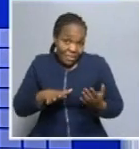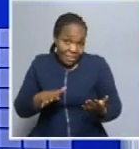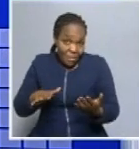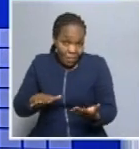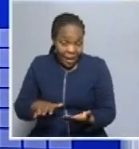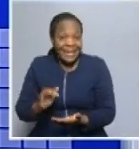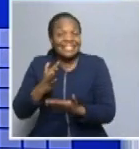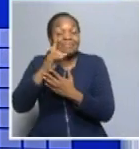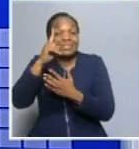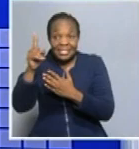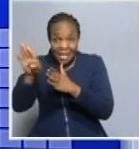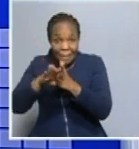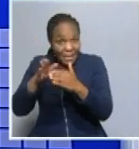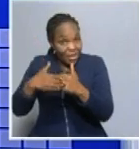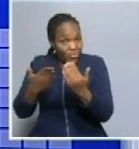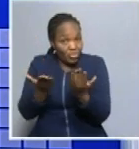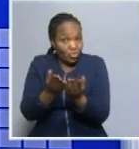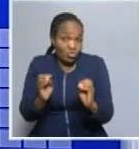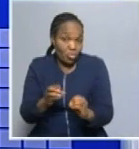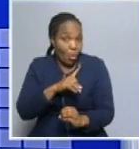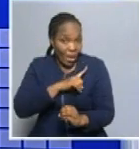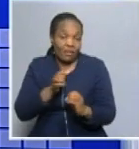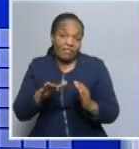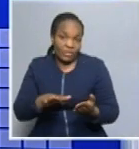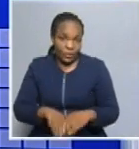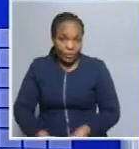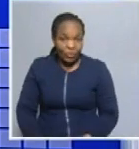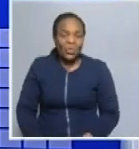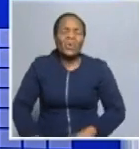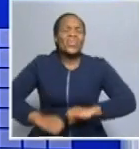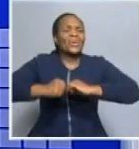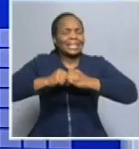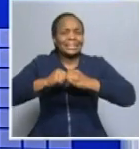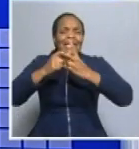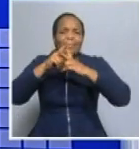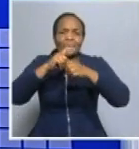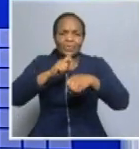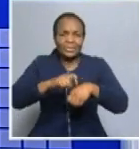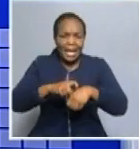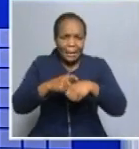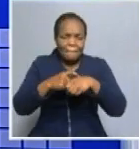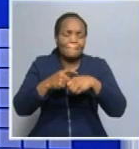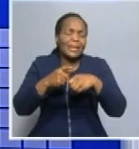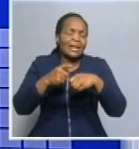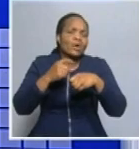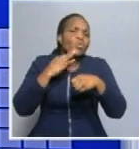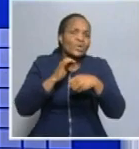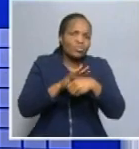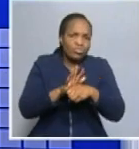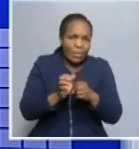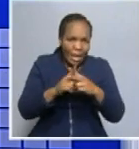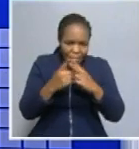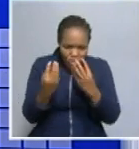longer returning to school. The psychological effects of the coronavirus on children are similar to those seen in adults.